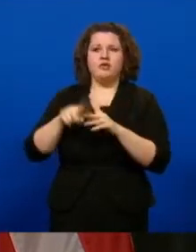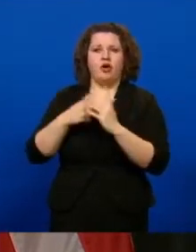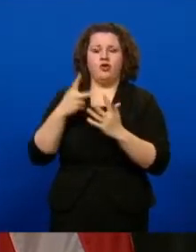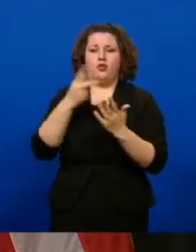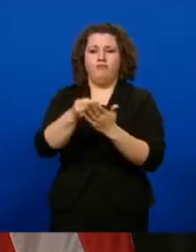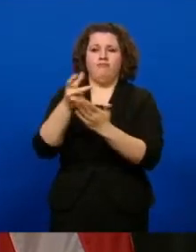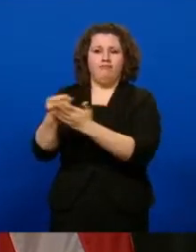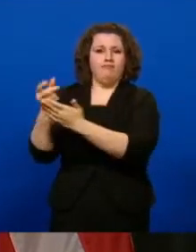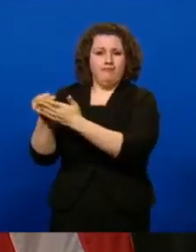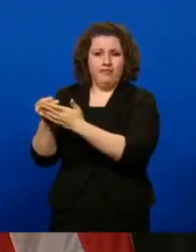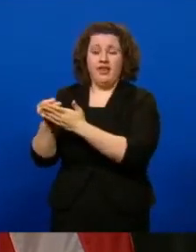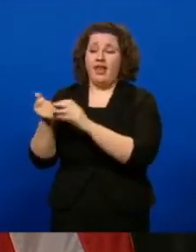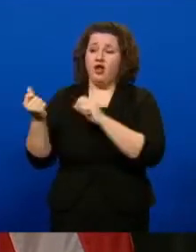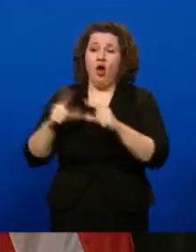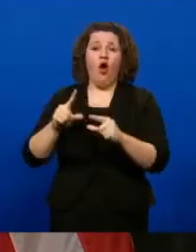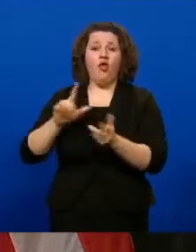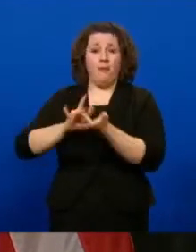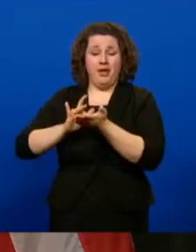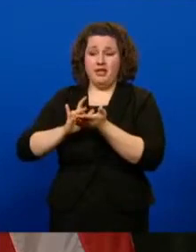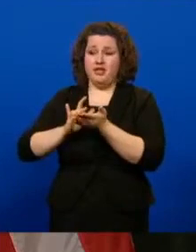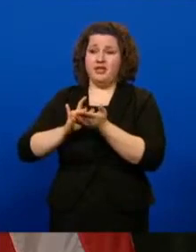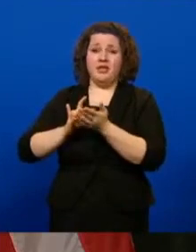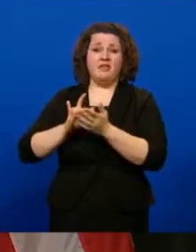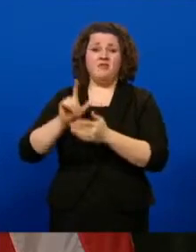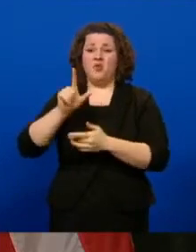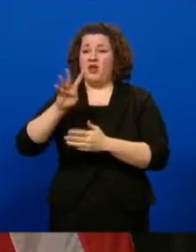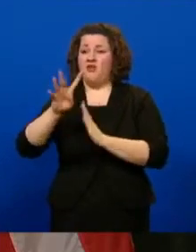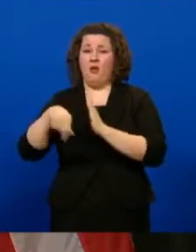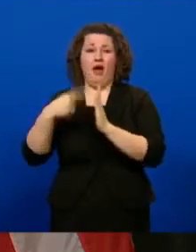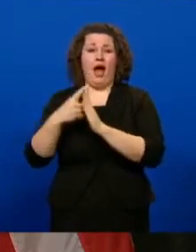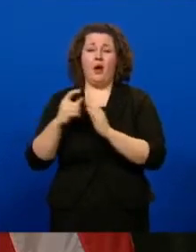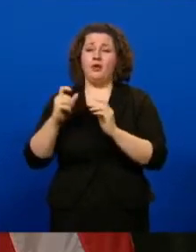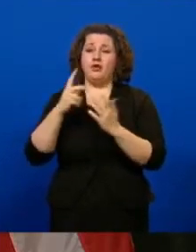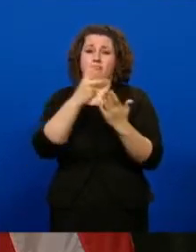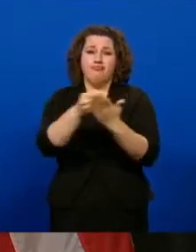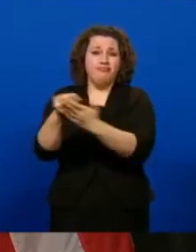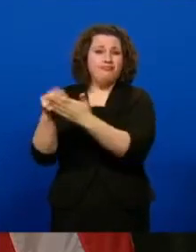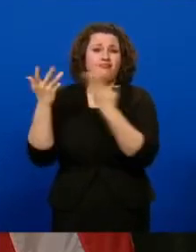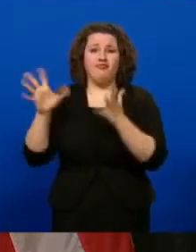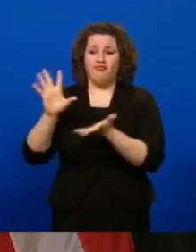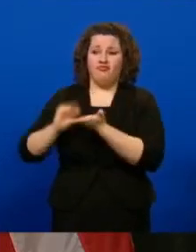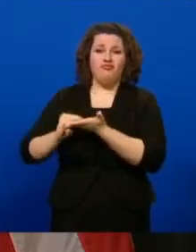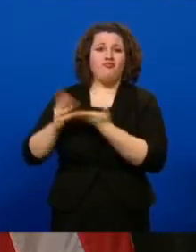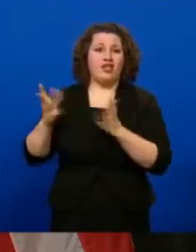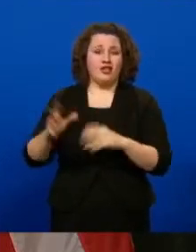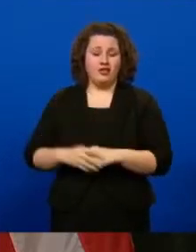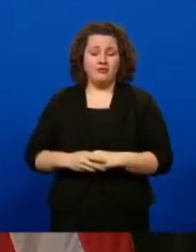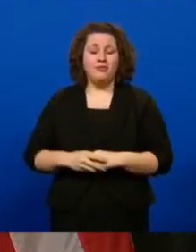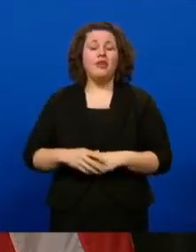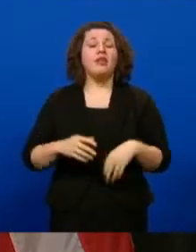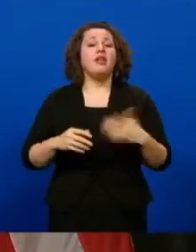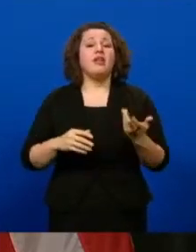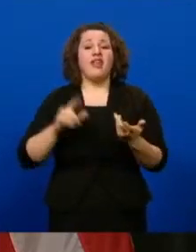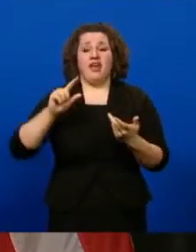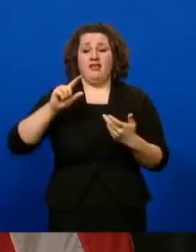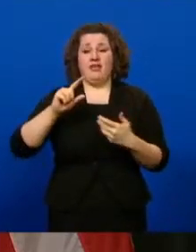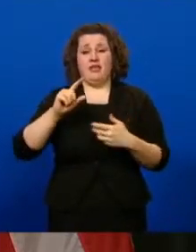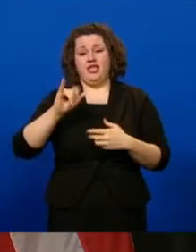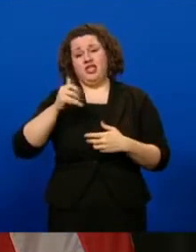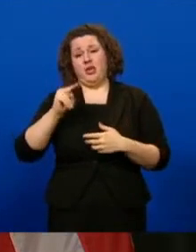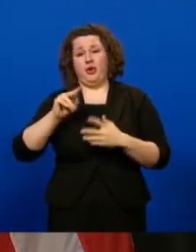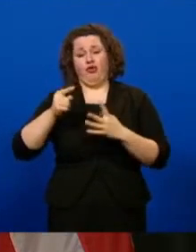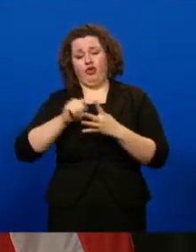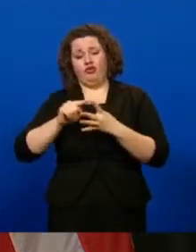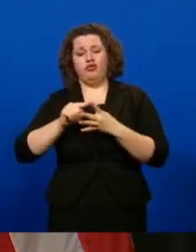and distributed all the vaccines in just over 24 hours. Right after the first of the year, we partnered with the Polk County Health Department